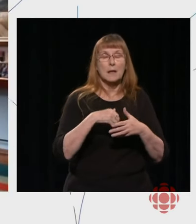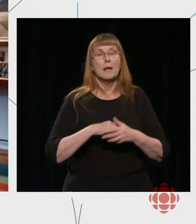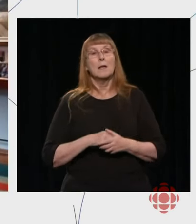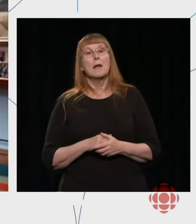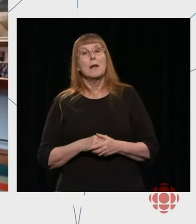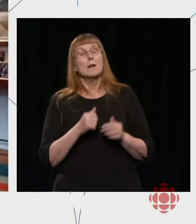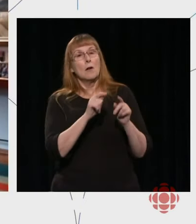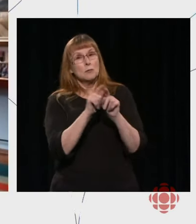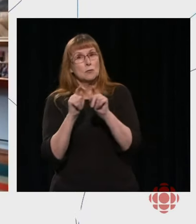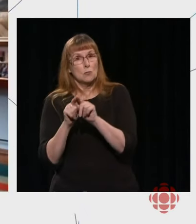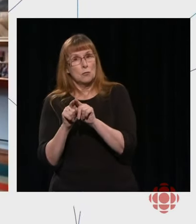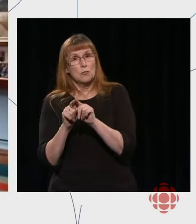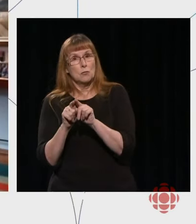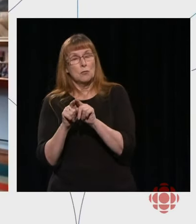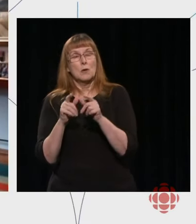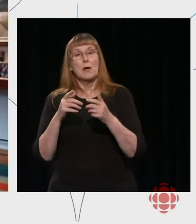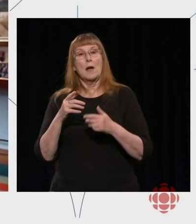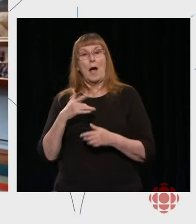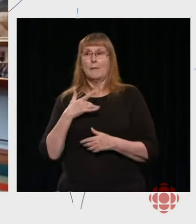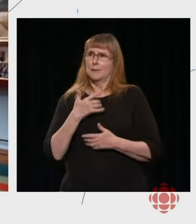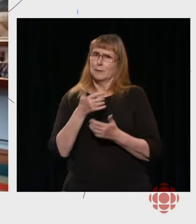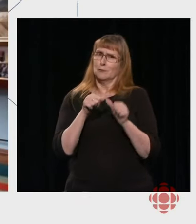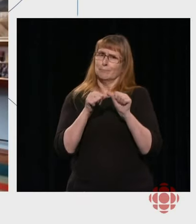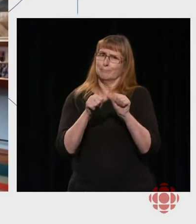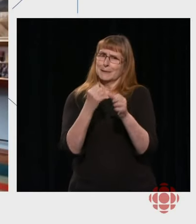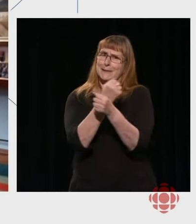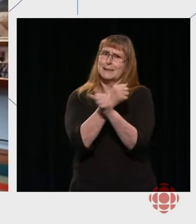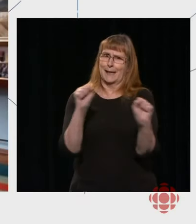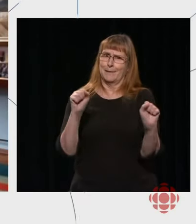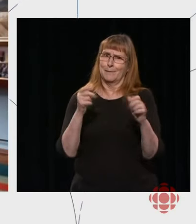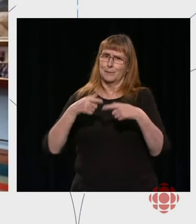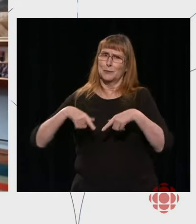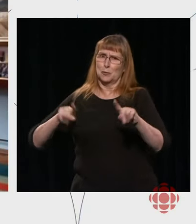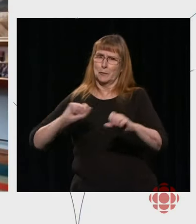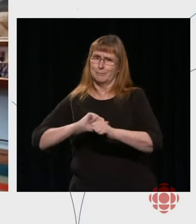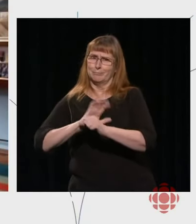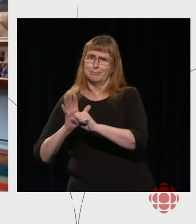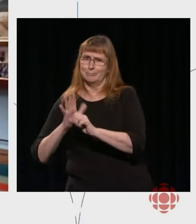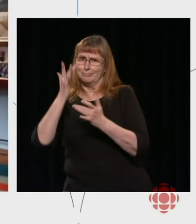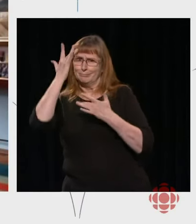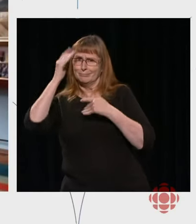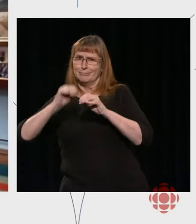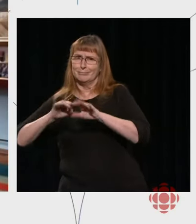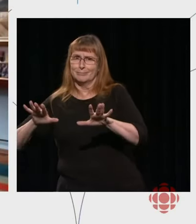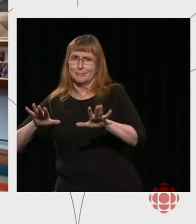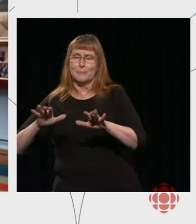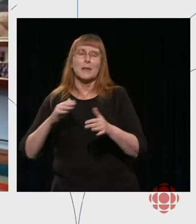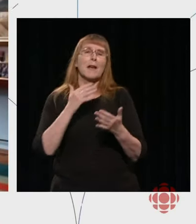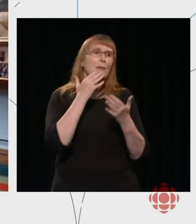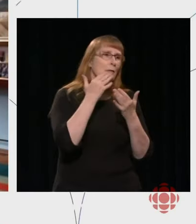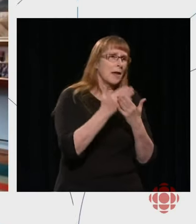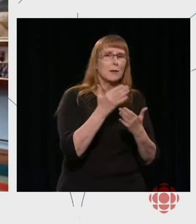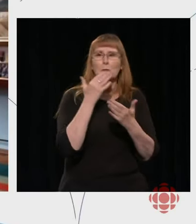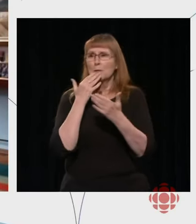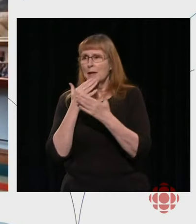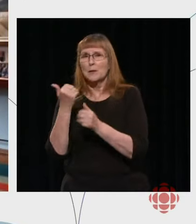hope that you stay safe during this pandemic affecting us all. Thank you, everybody. Bonjour.